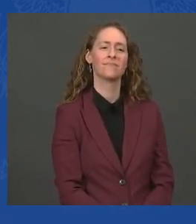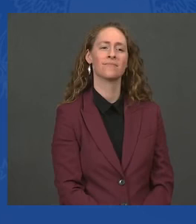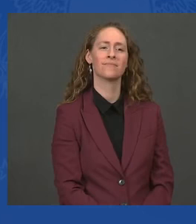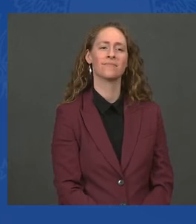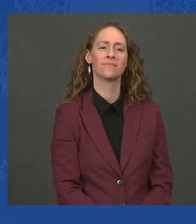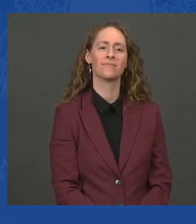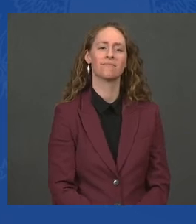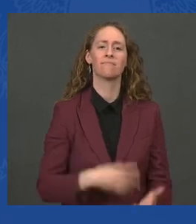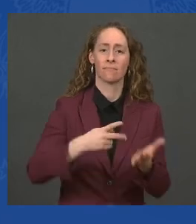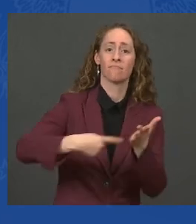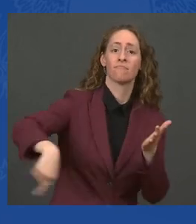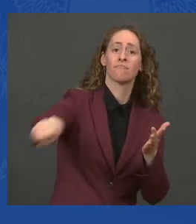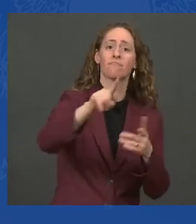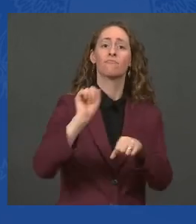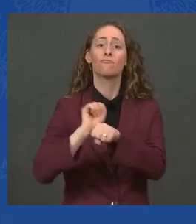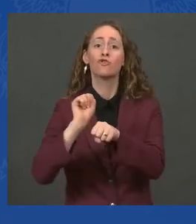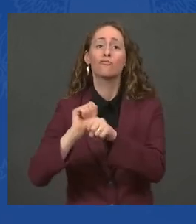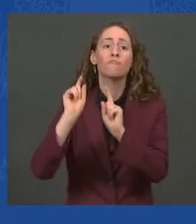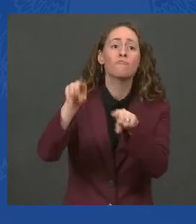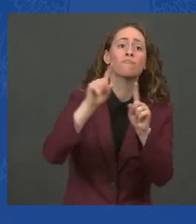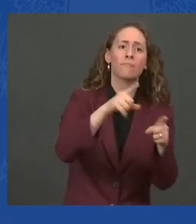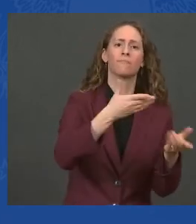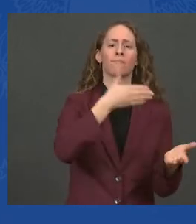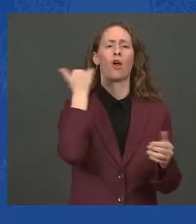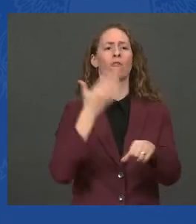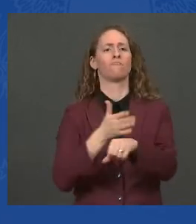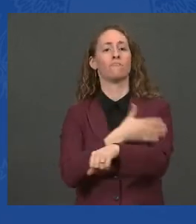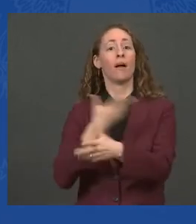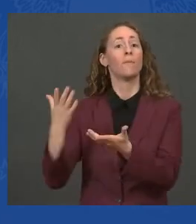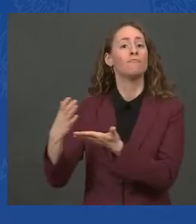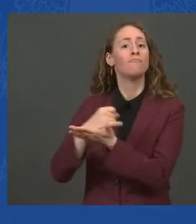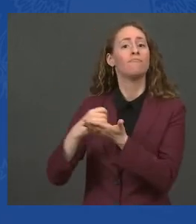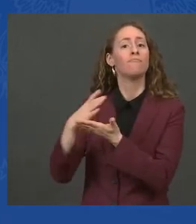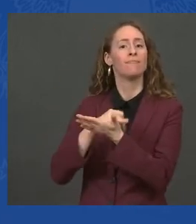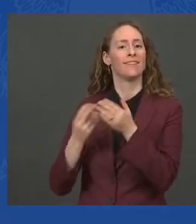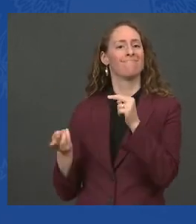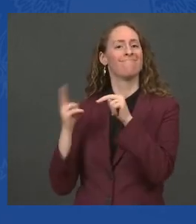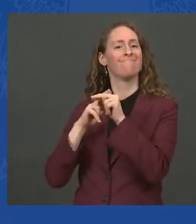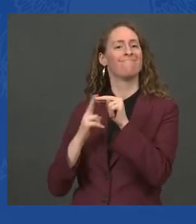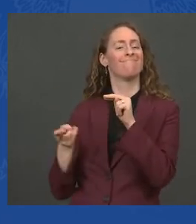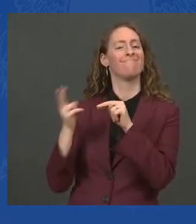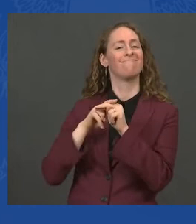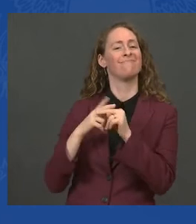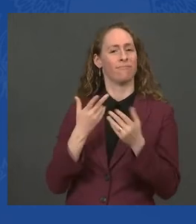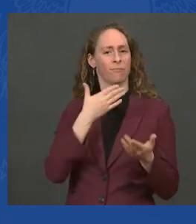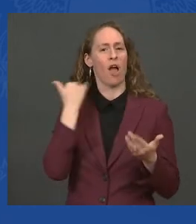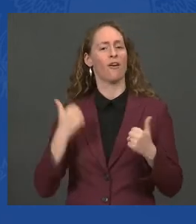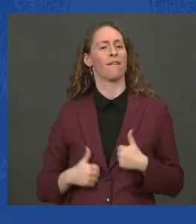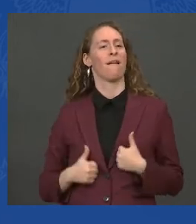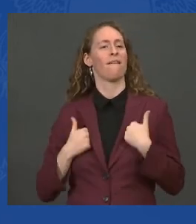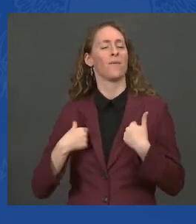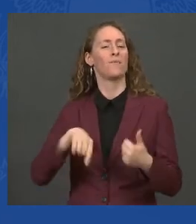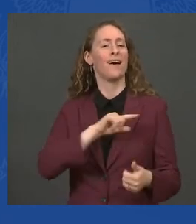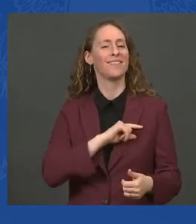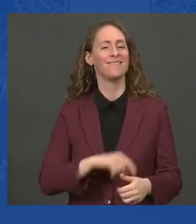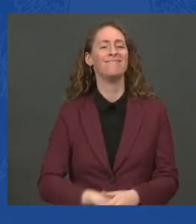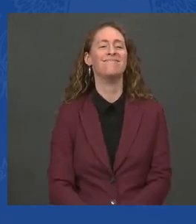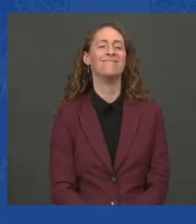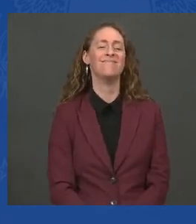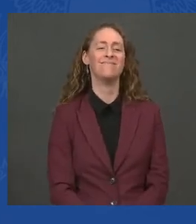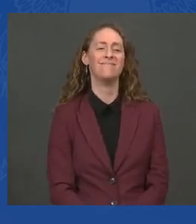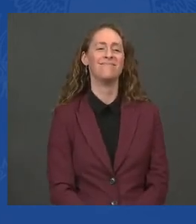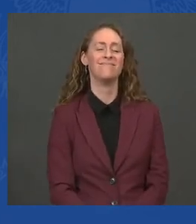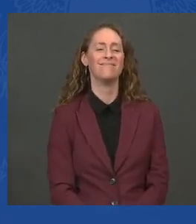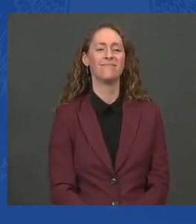and higher levels of unemployment. Excuse me, higher levels of unemployment. They are receiving higher wages. And the rate of Black and Hispanic unemployment